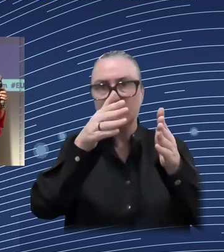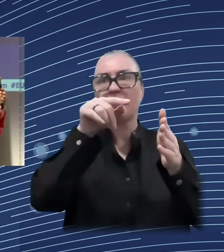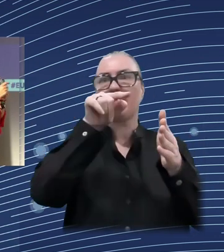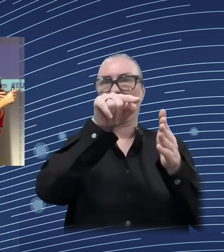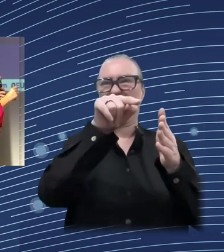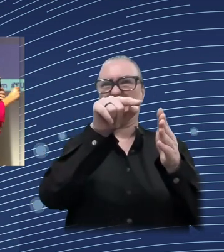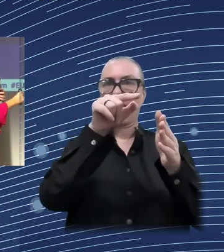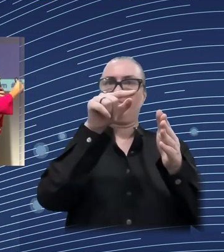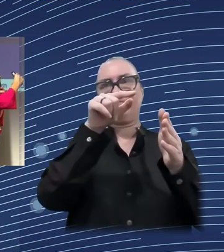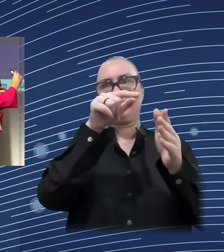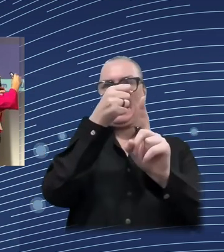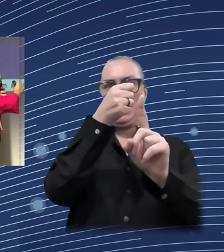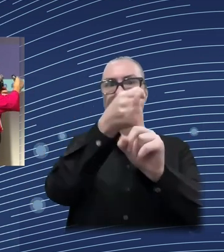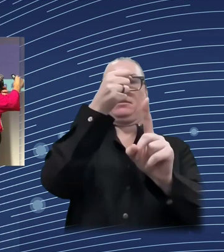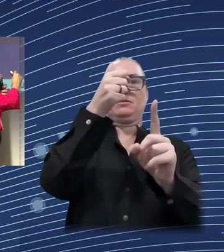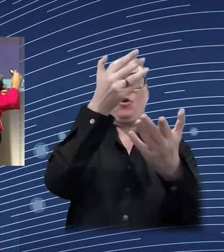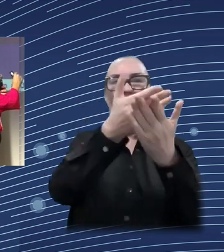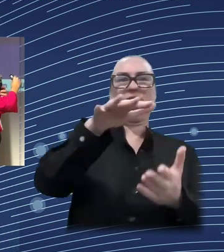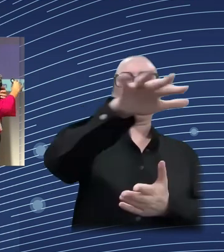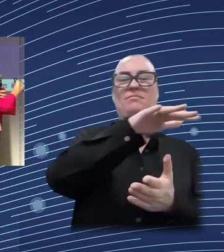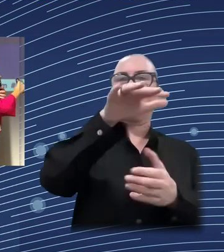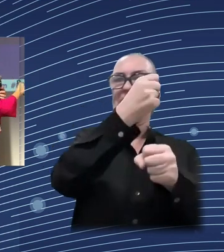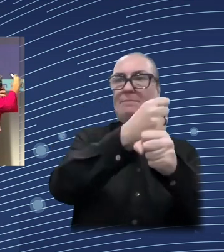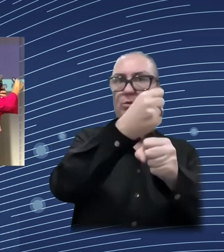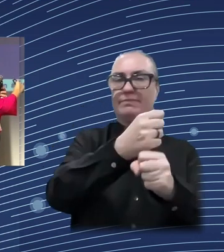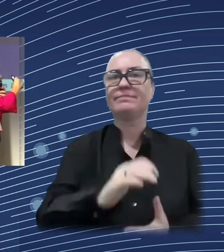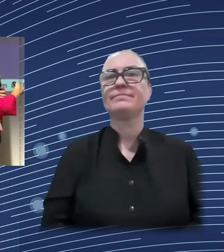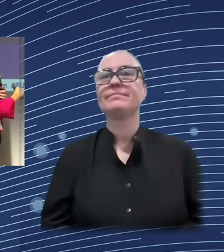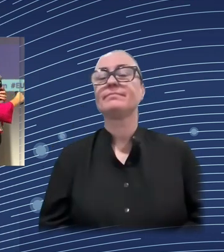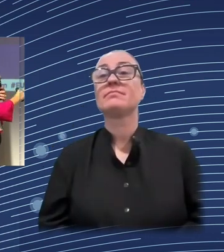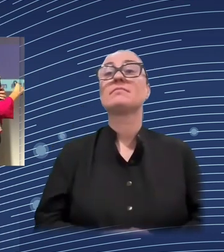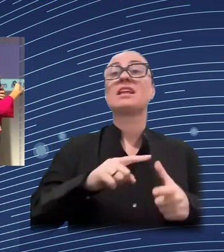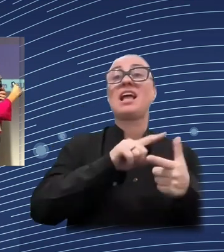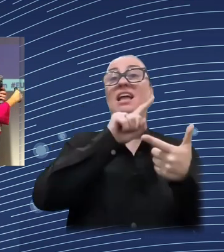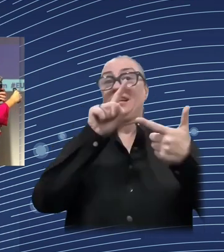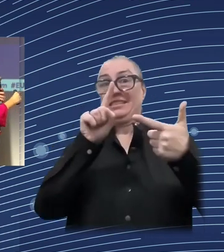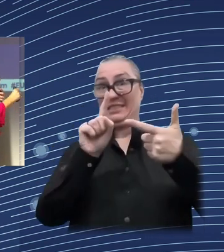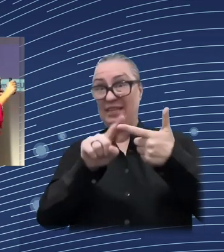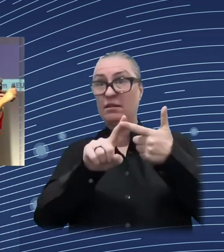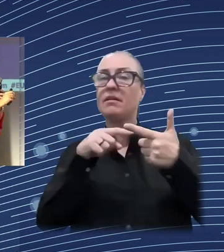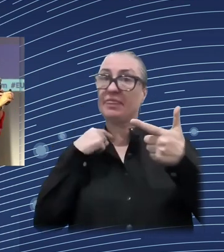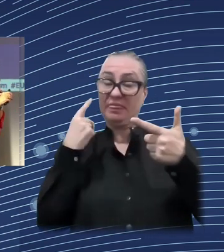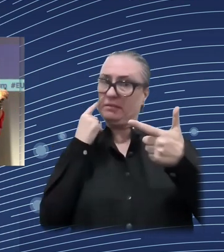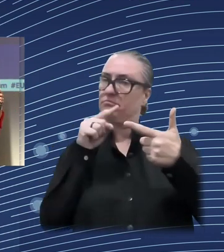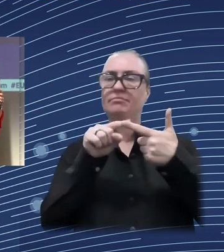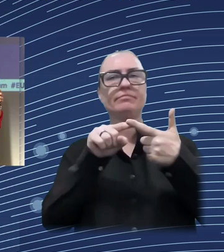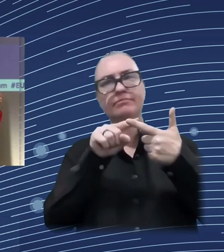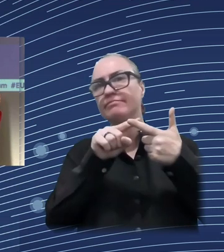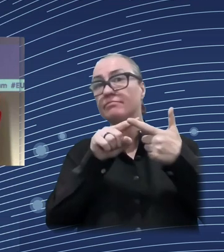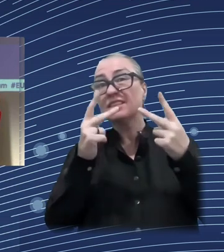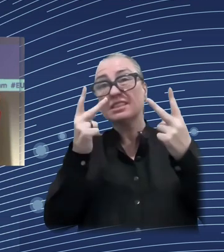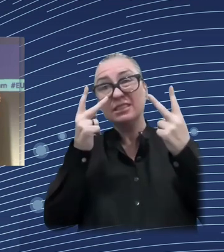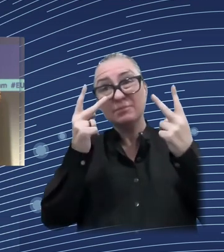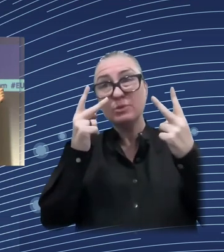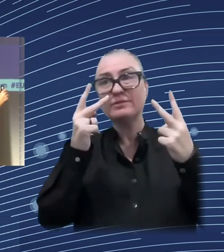need to ask, to what extent is this finding or what happened in the previous decade of guidance for the future?